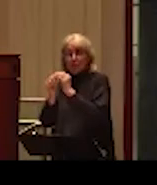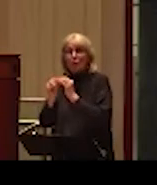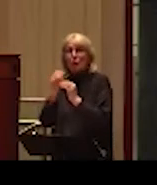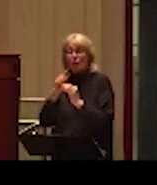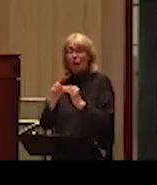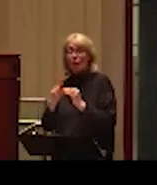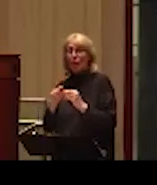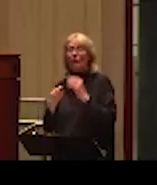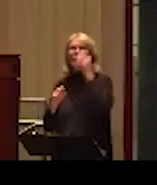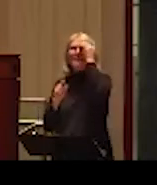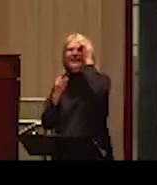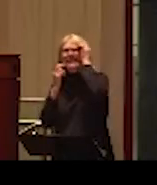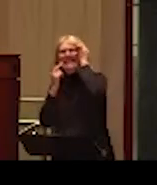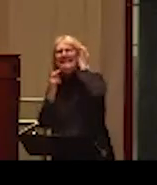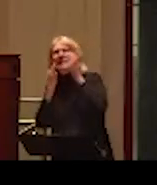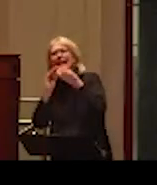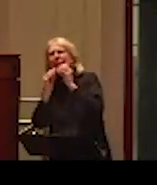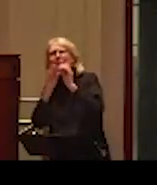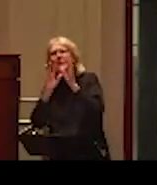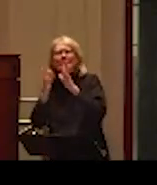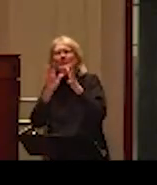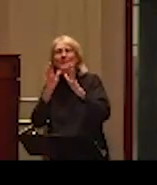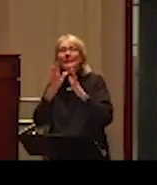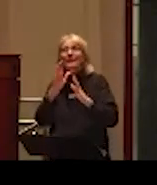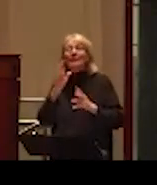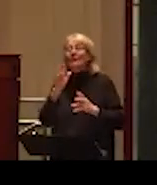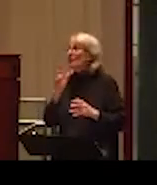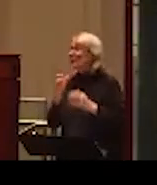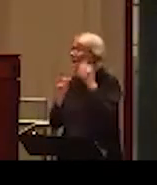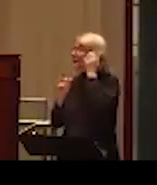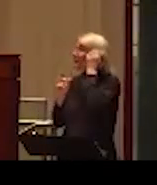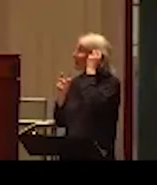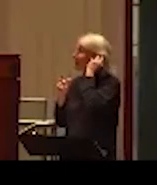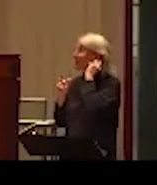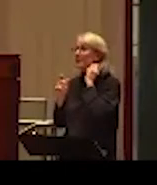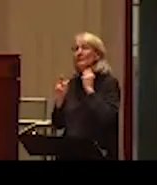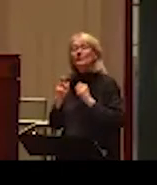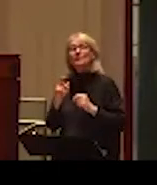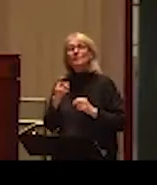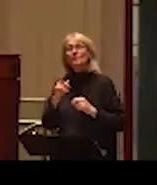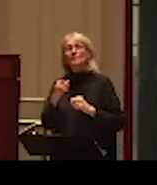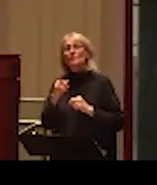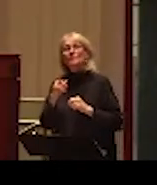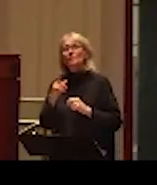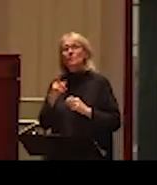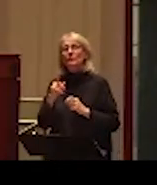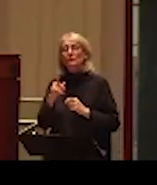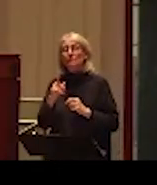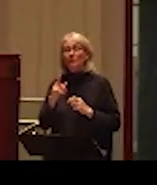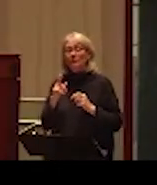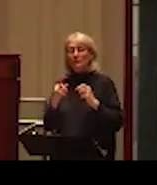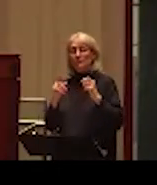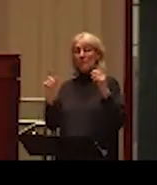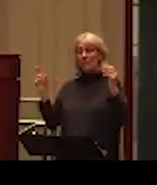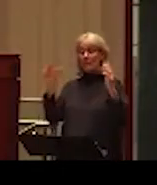and I don't really see, it's not really visible there what actually happens there. But these are, on the left side,